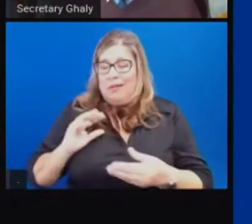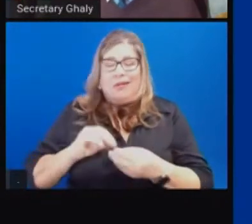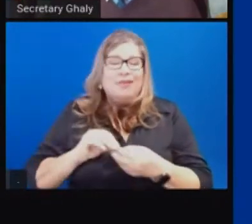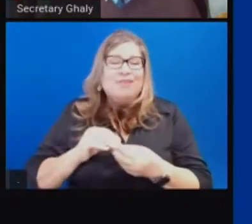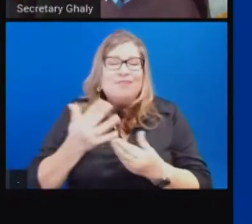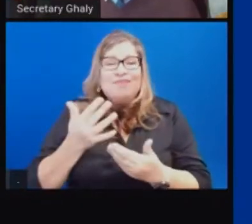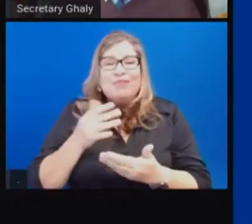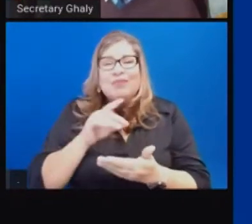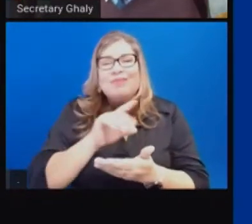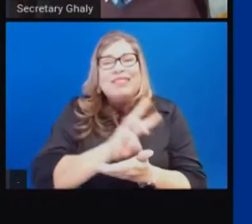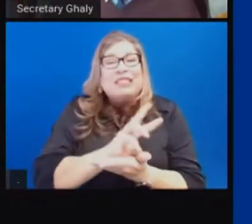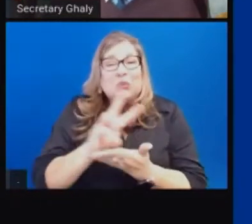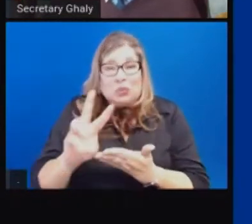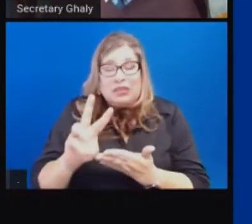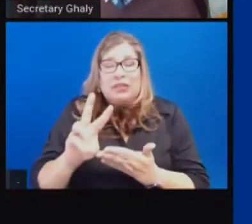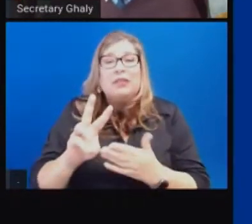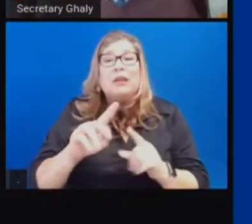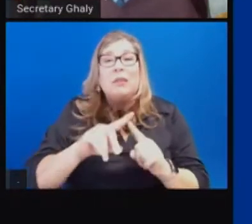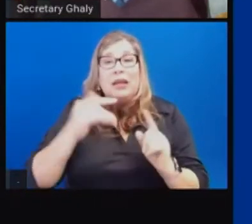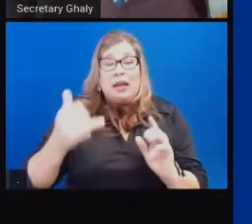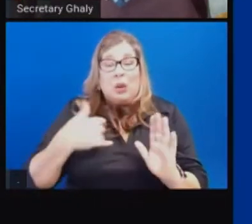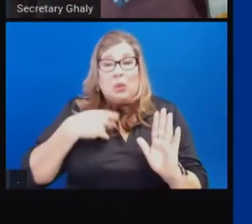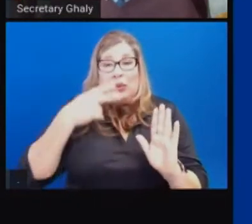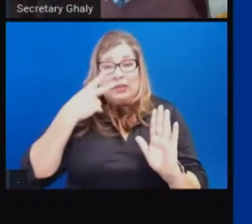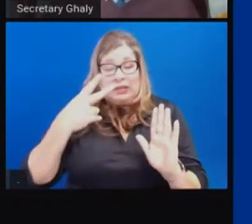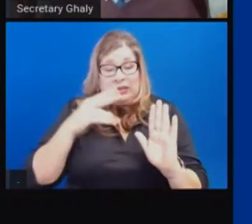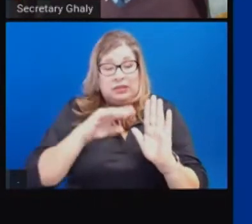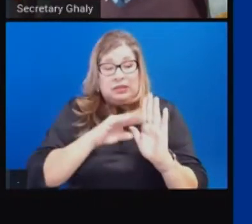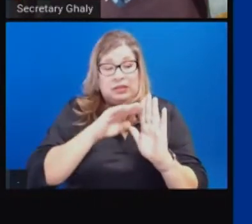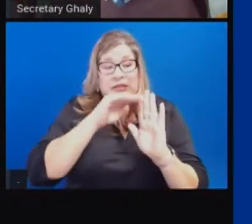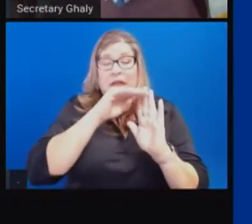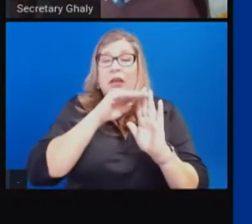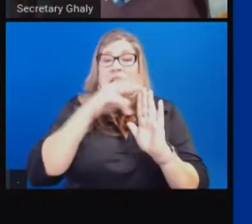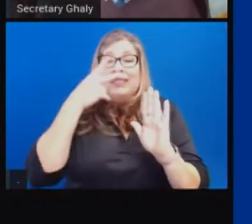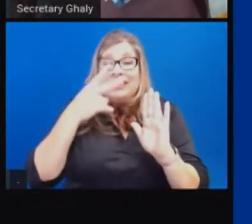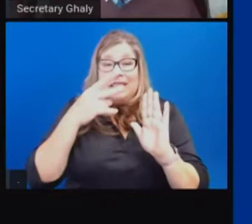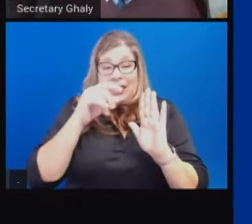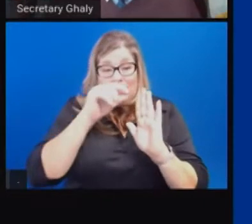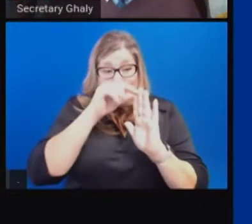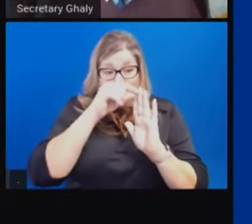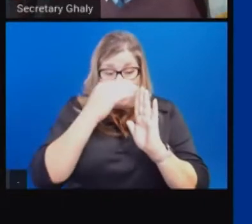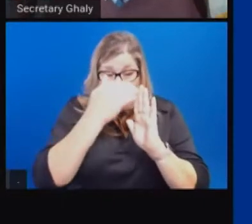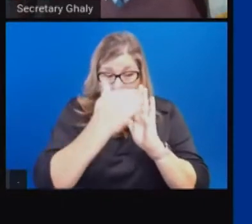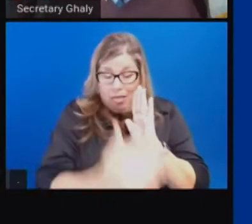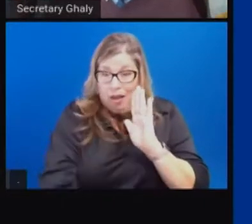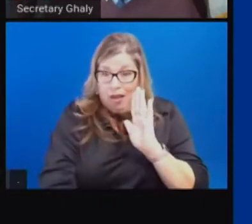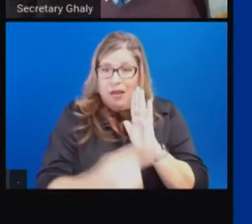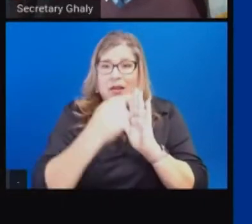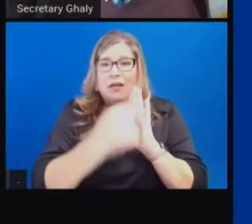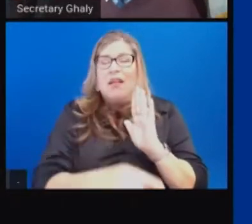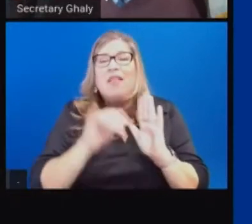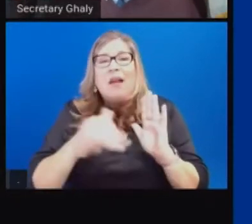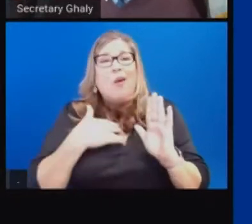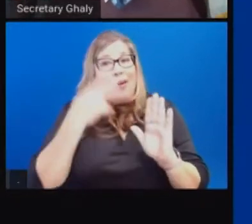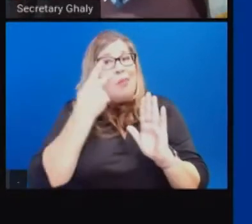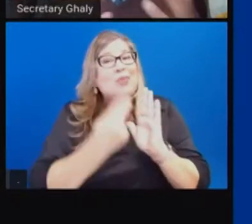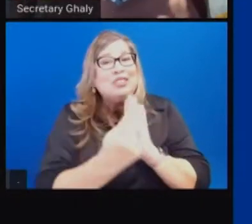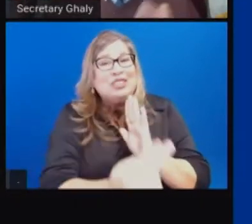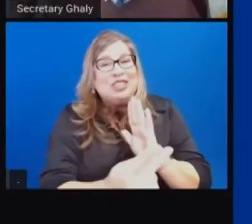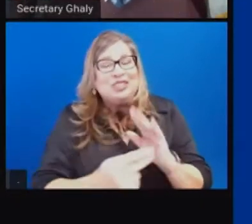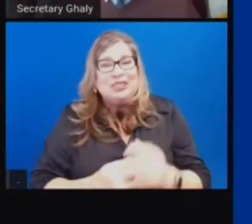going down is what we see with the current projections. As you can see, sort of at the peak of this